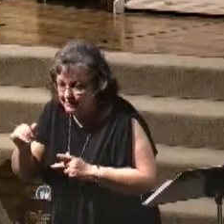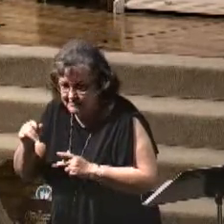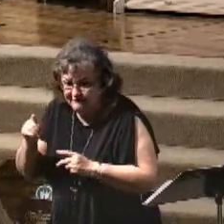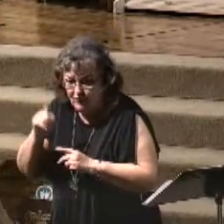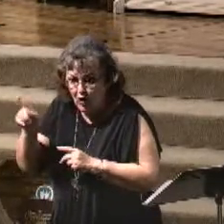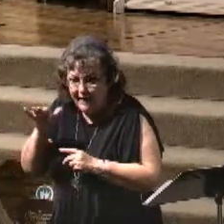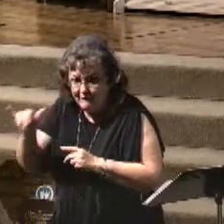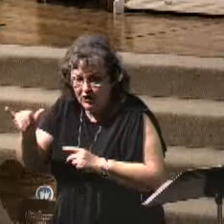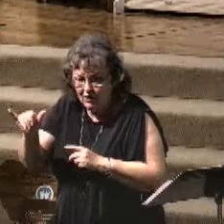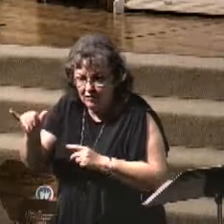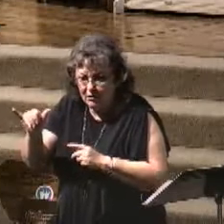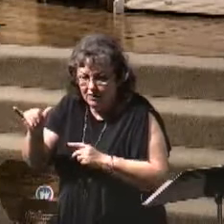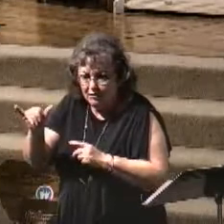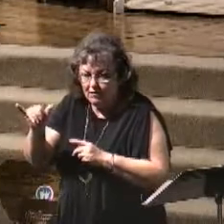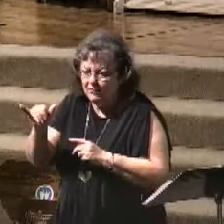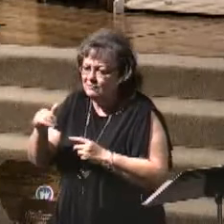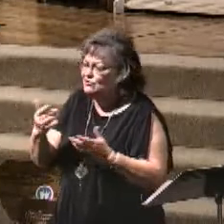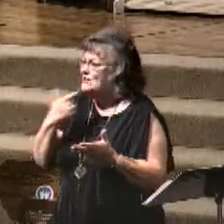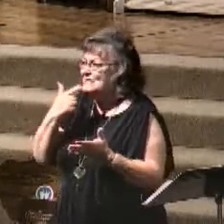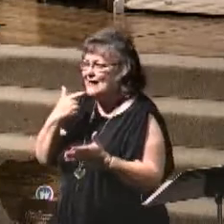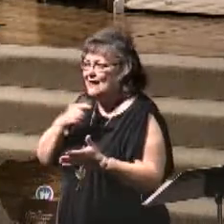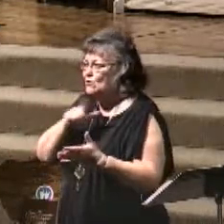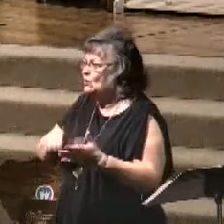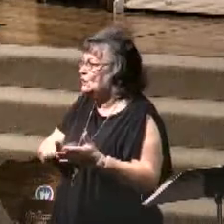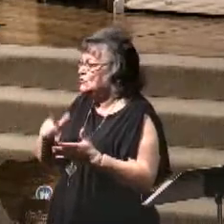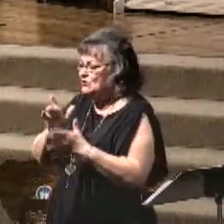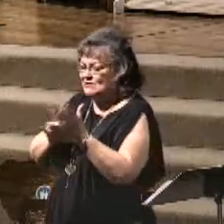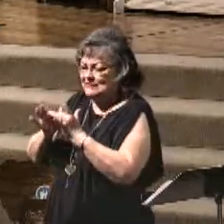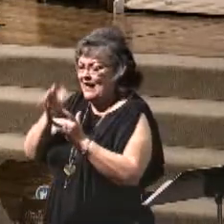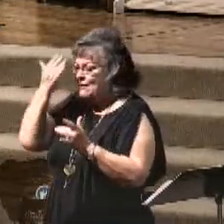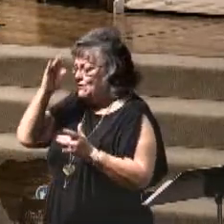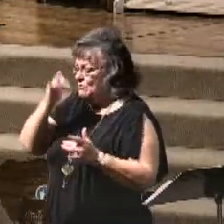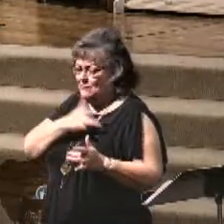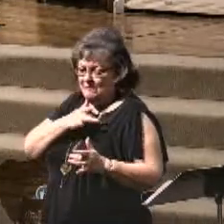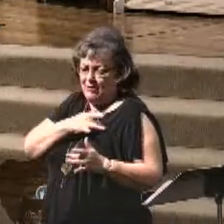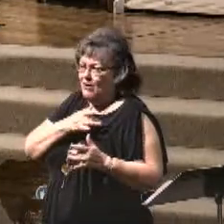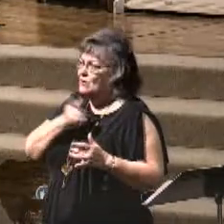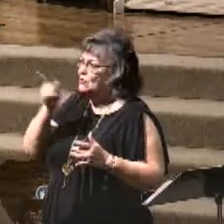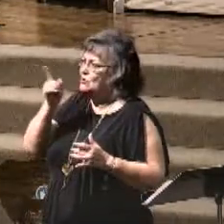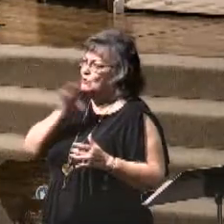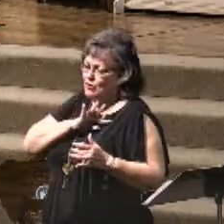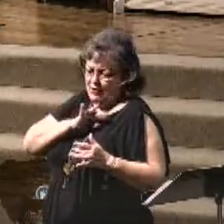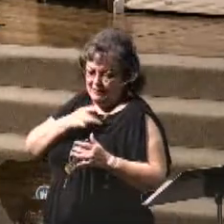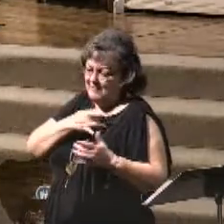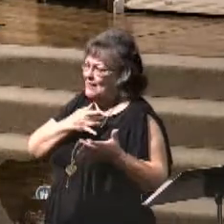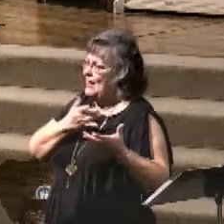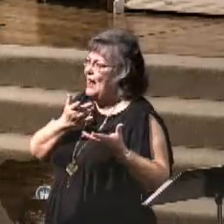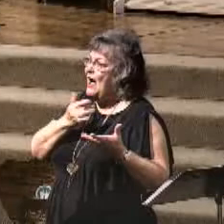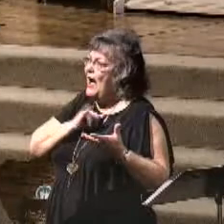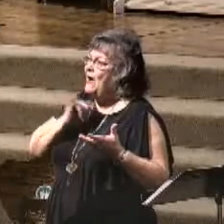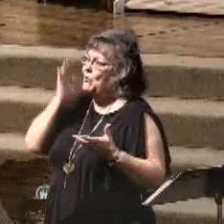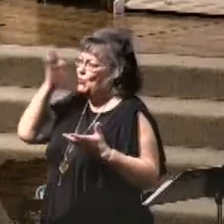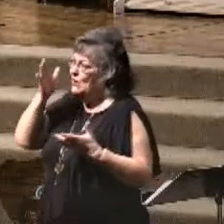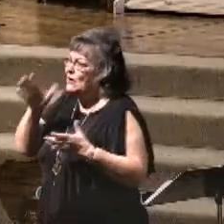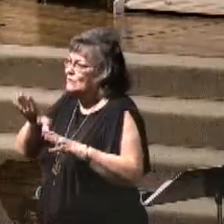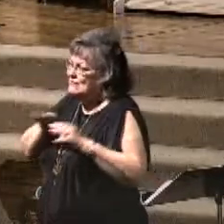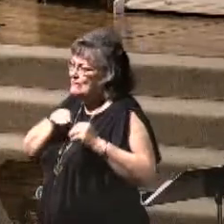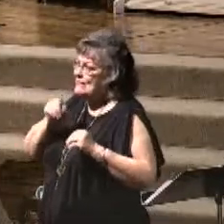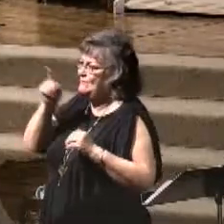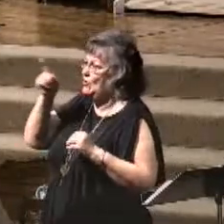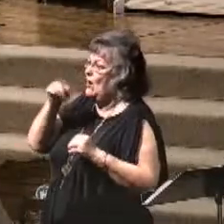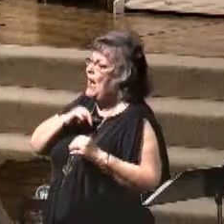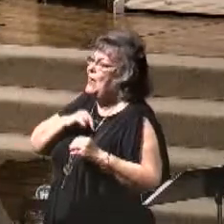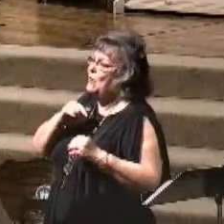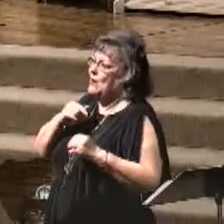Why not just say, Lord Jesus, I don't know what's going on in my heart right now, but you are dealing with me. I will receive you. I want to settle this